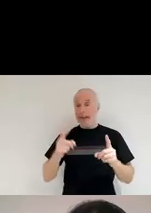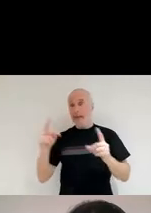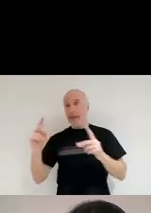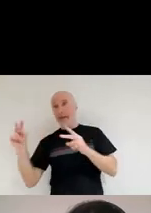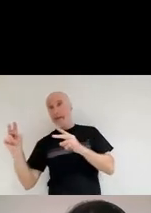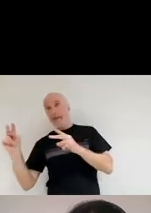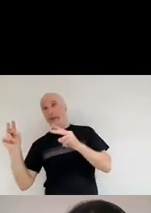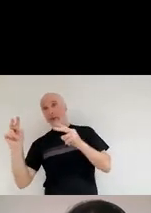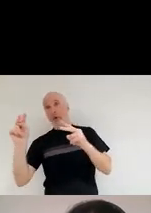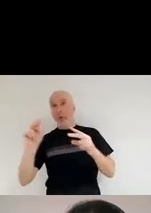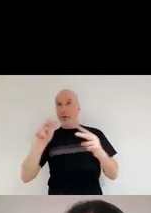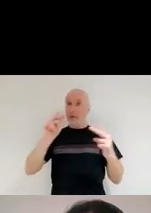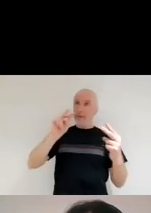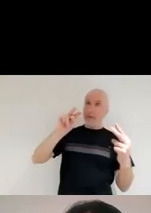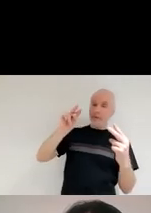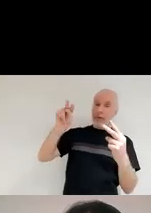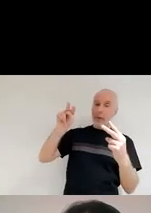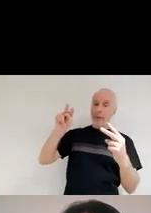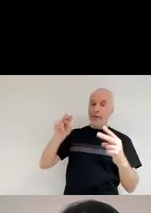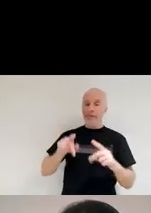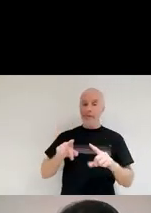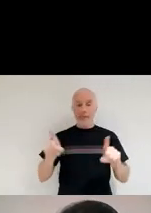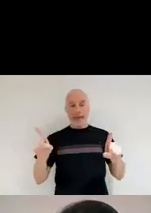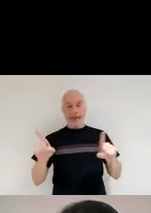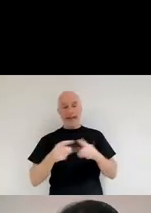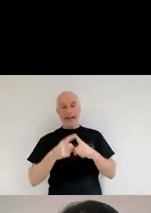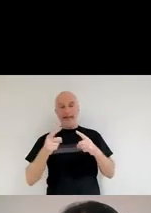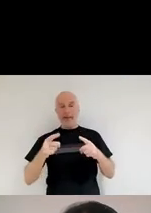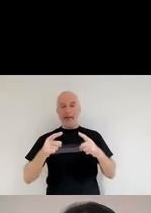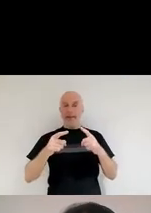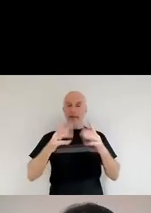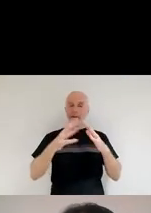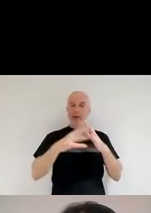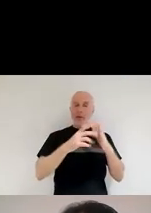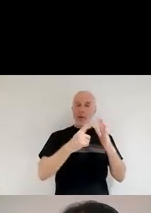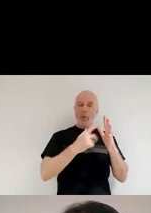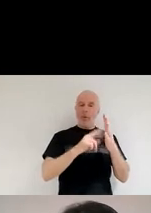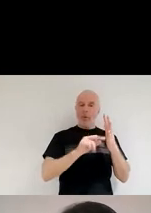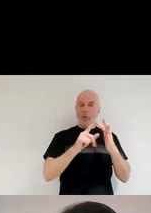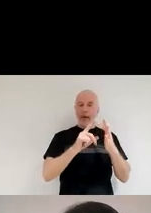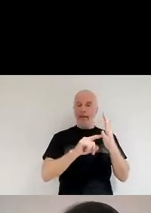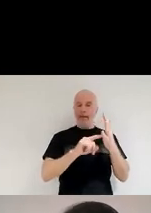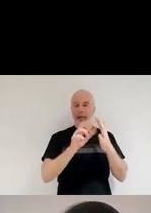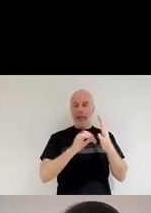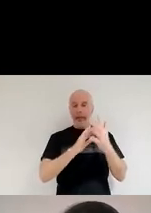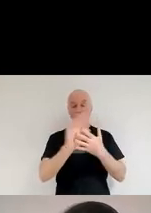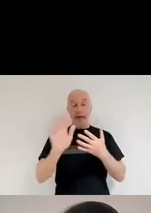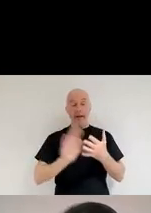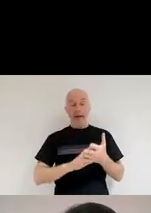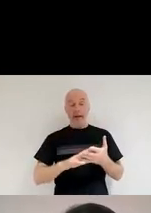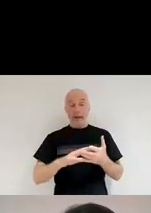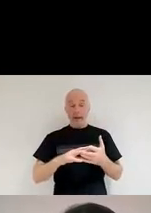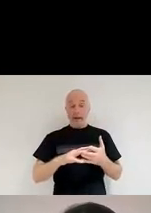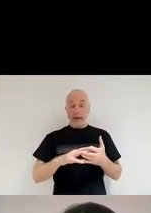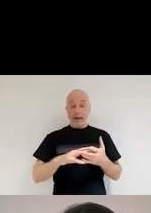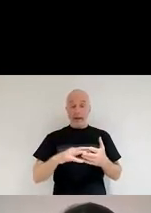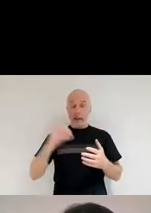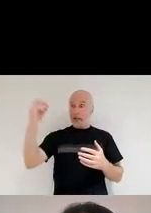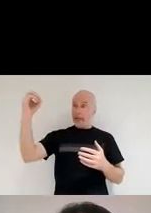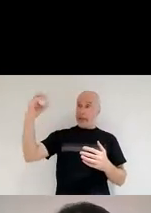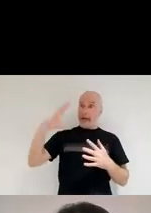or should they say at a slightly different wavelength. So light has a number of wavelengths and